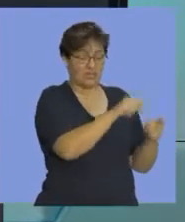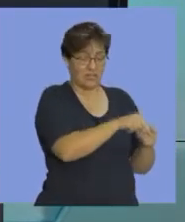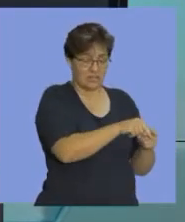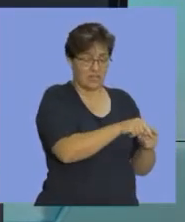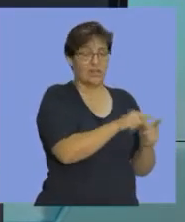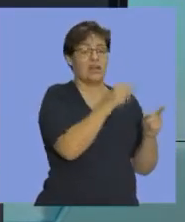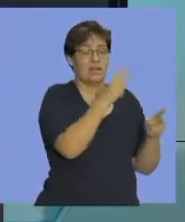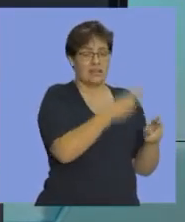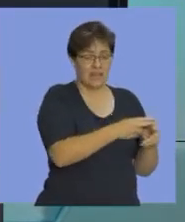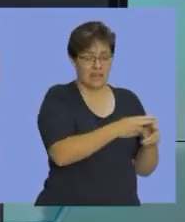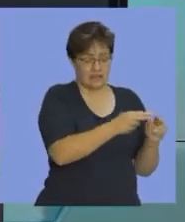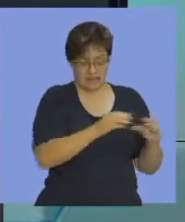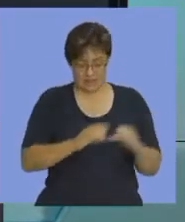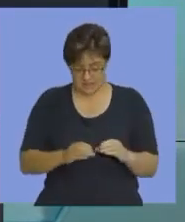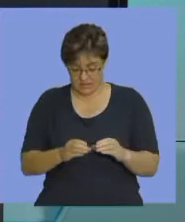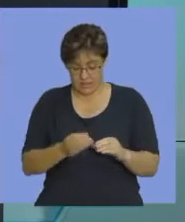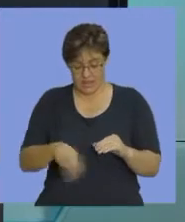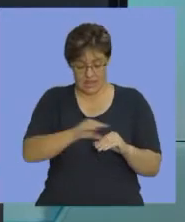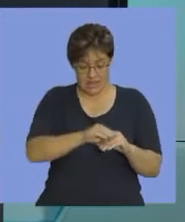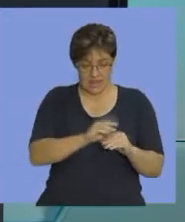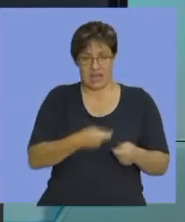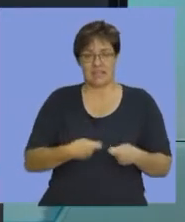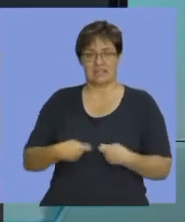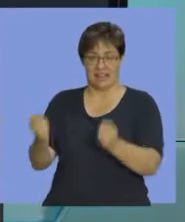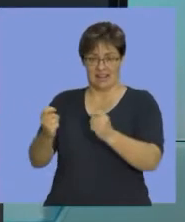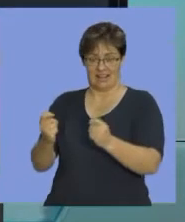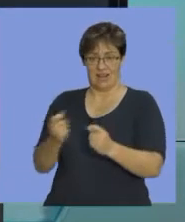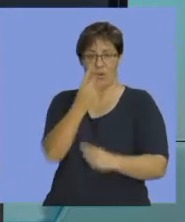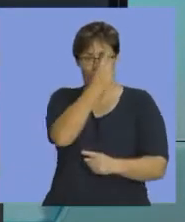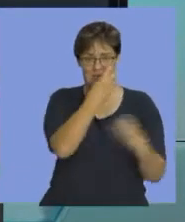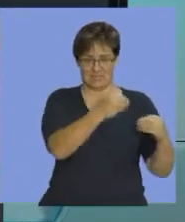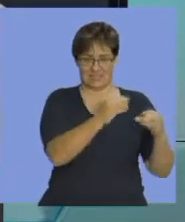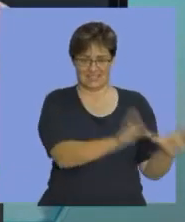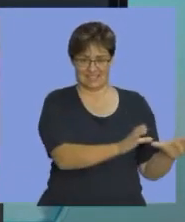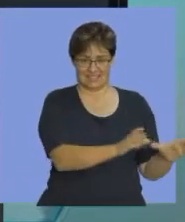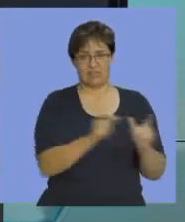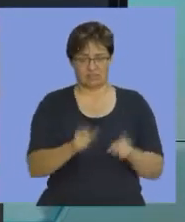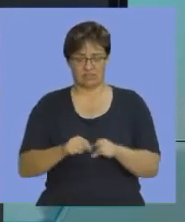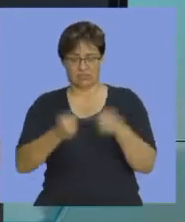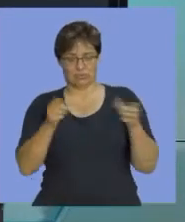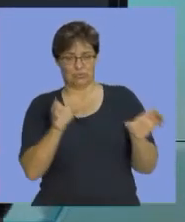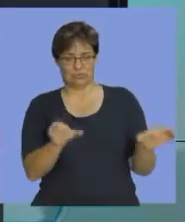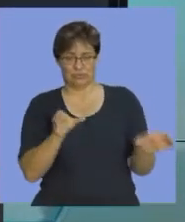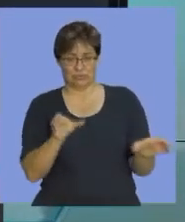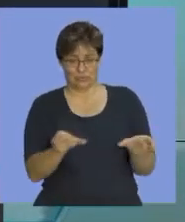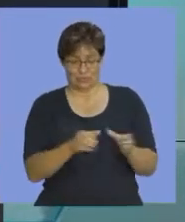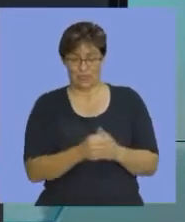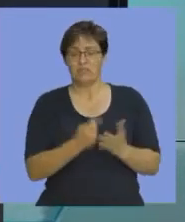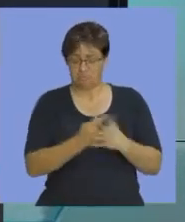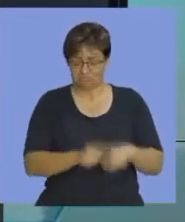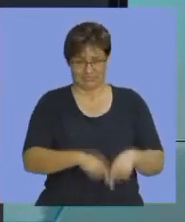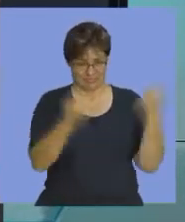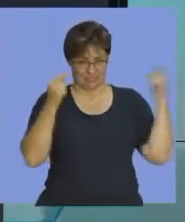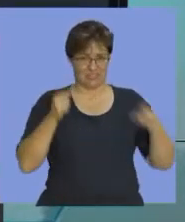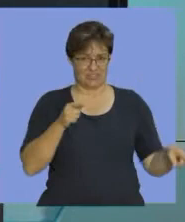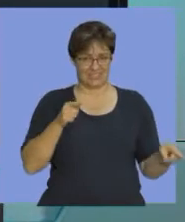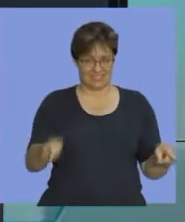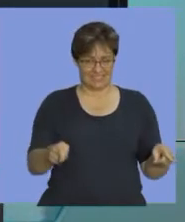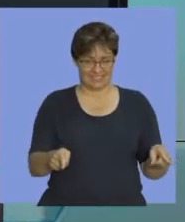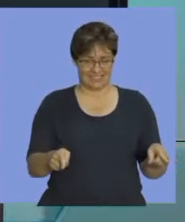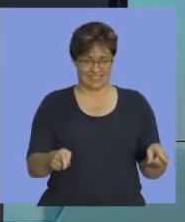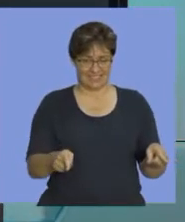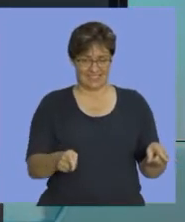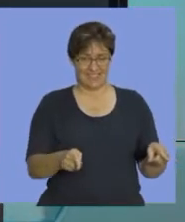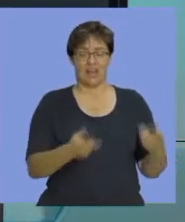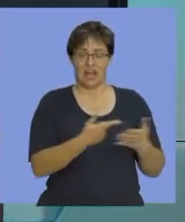adds a markup and sells it. So you can clearly see a distinct difference between an enterprise